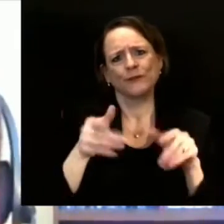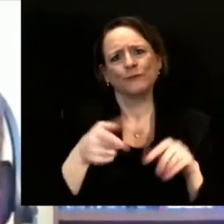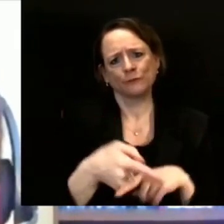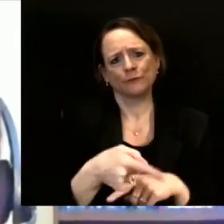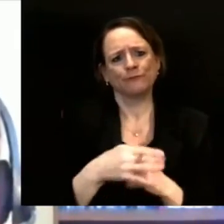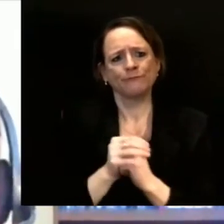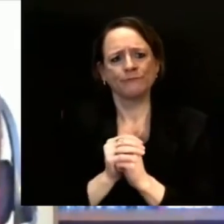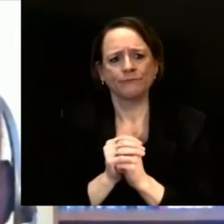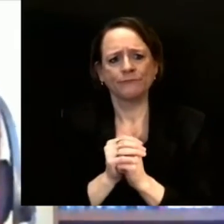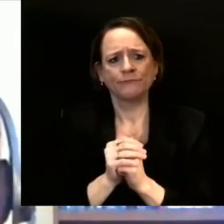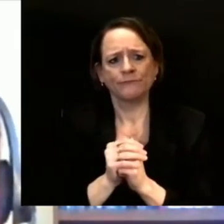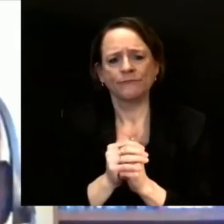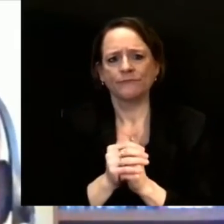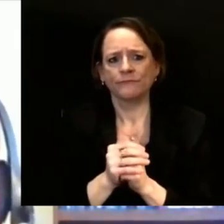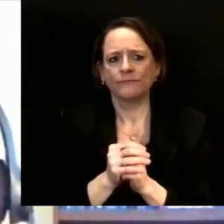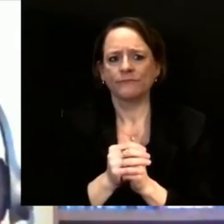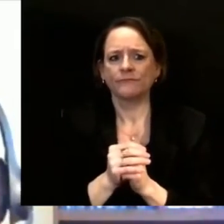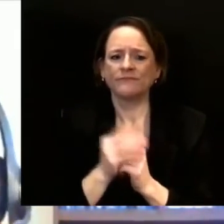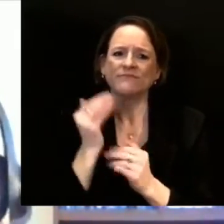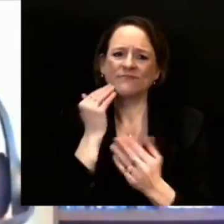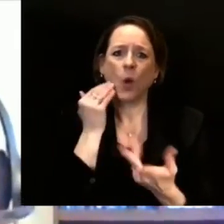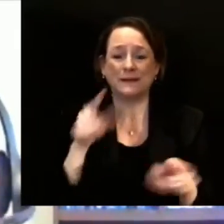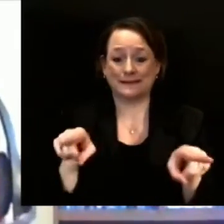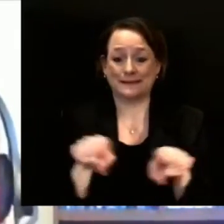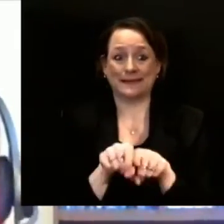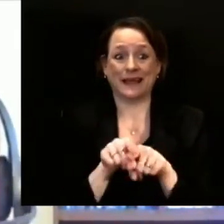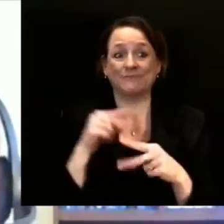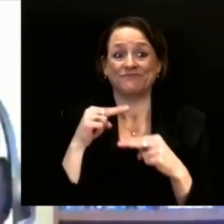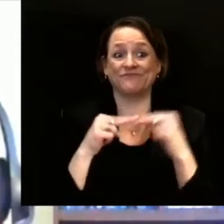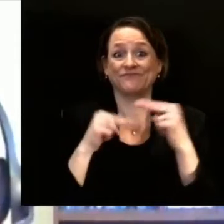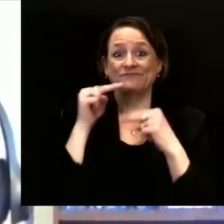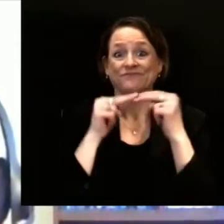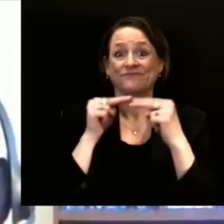including people in correctional settings in this group.